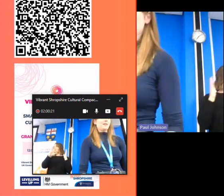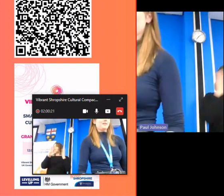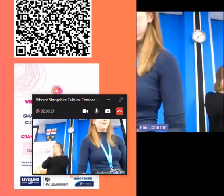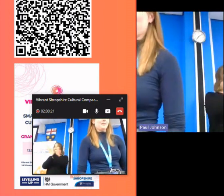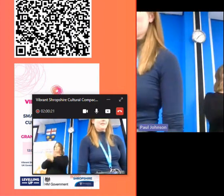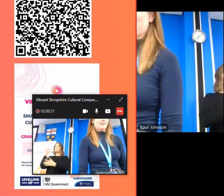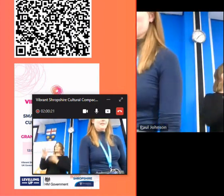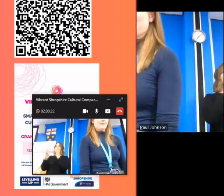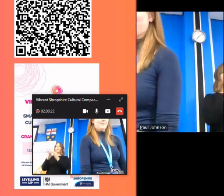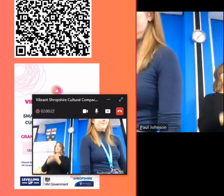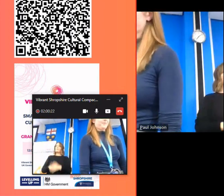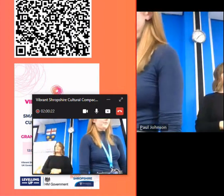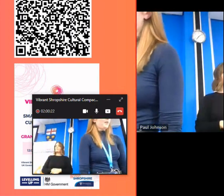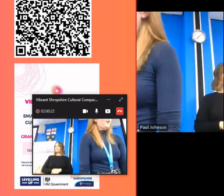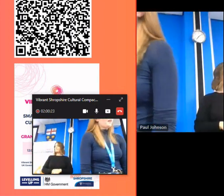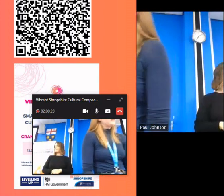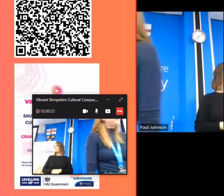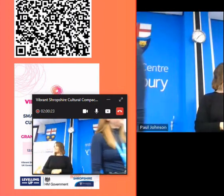website